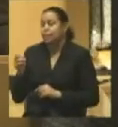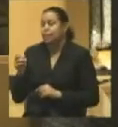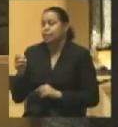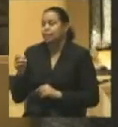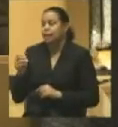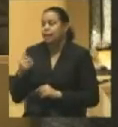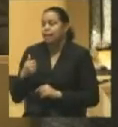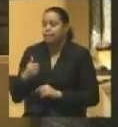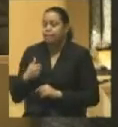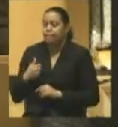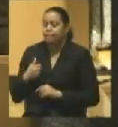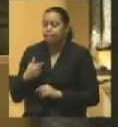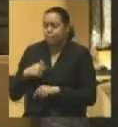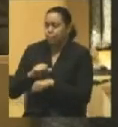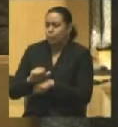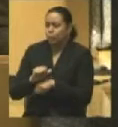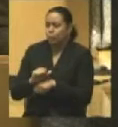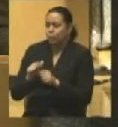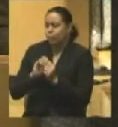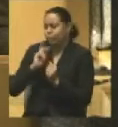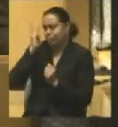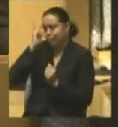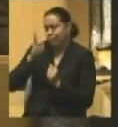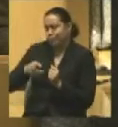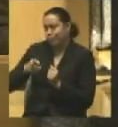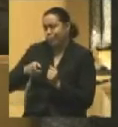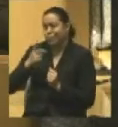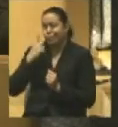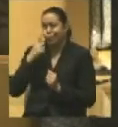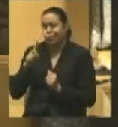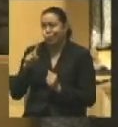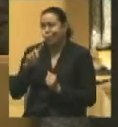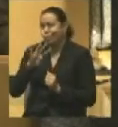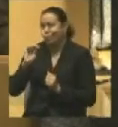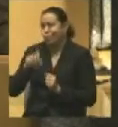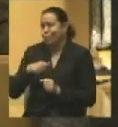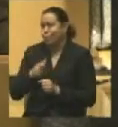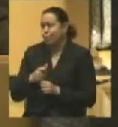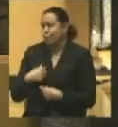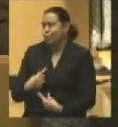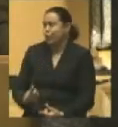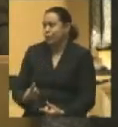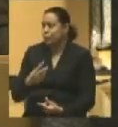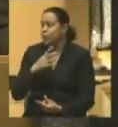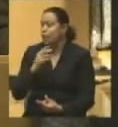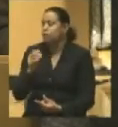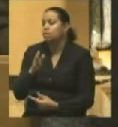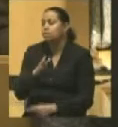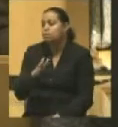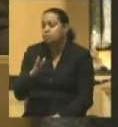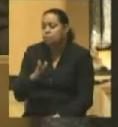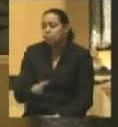have, I've been working on political history for, what, 40 years, something like that? And I have never